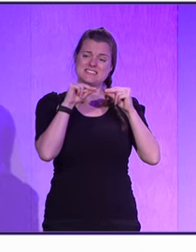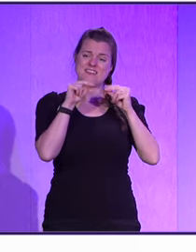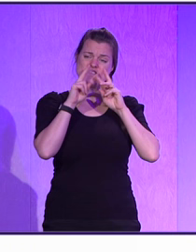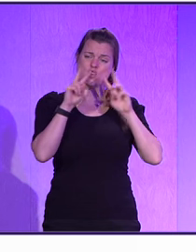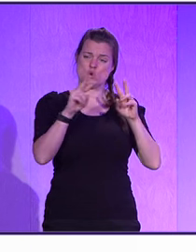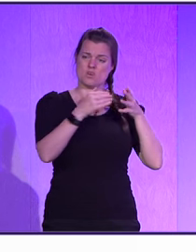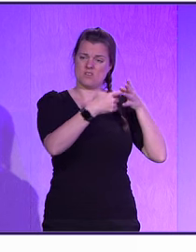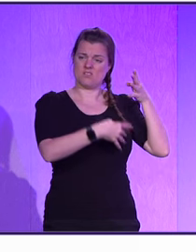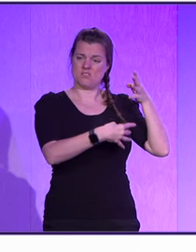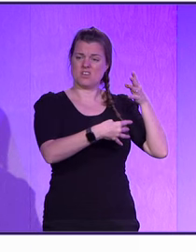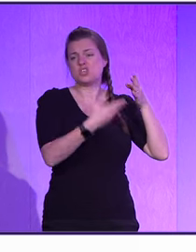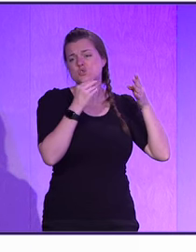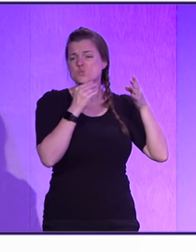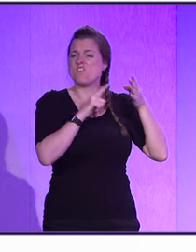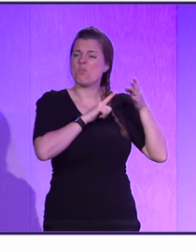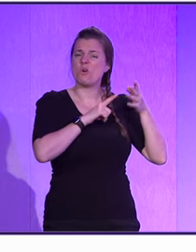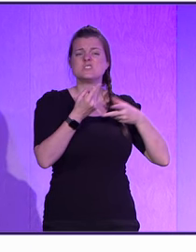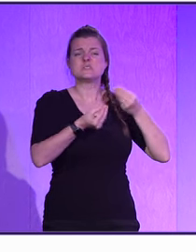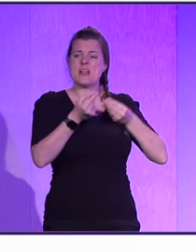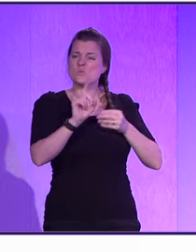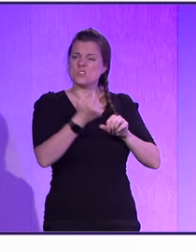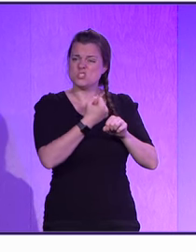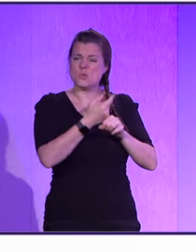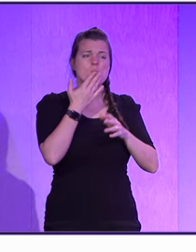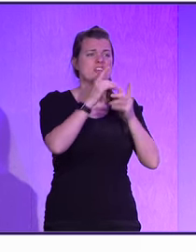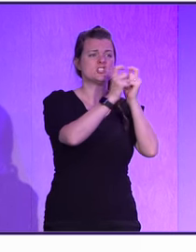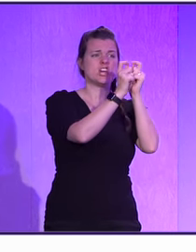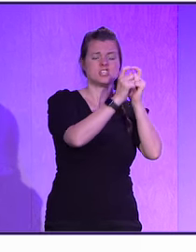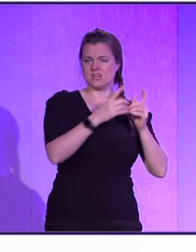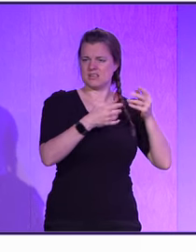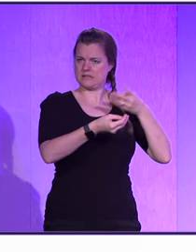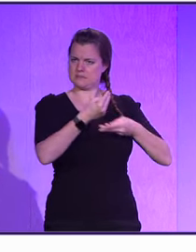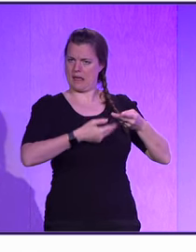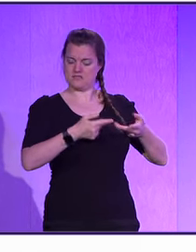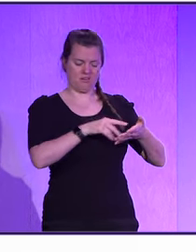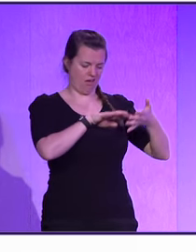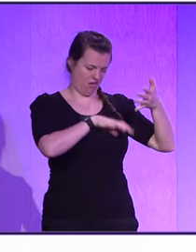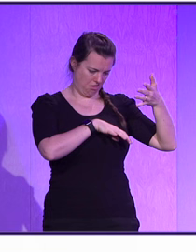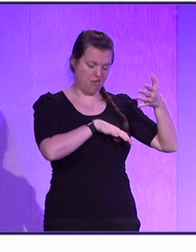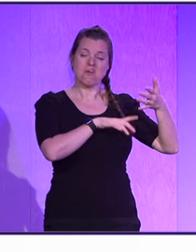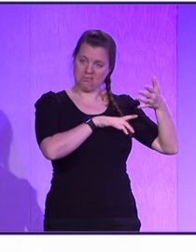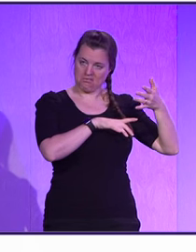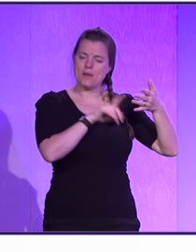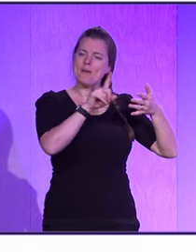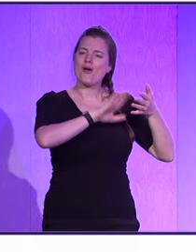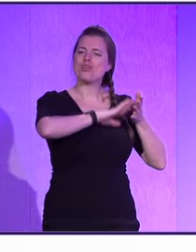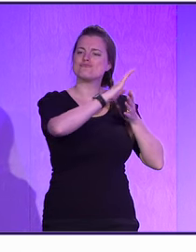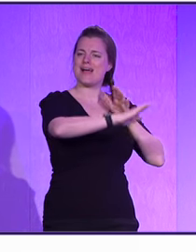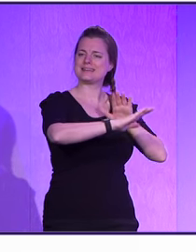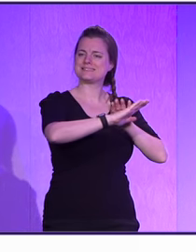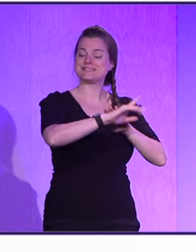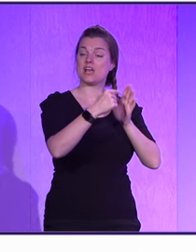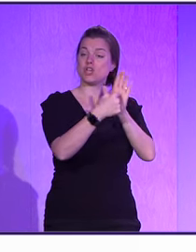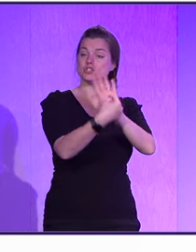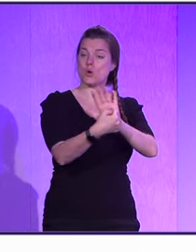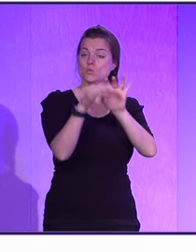explaining us what it's doing as the change. But what I find particularly interesting is on the right, where it shows